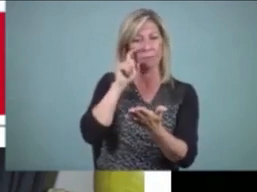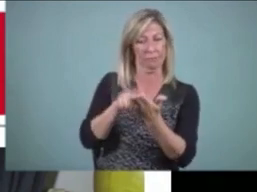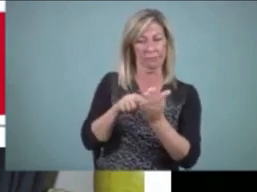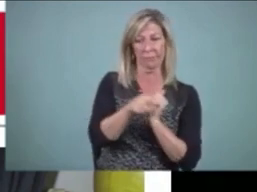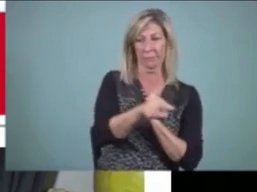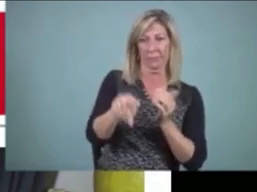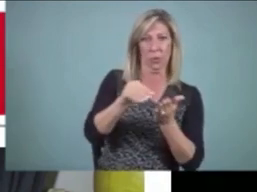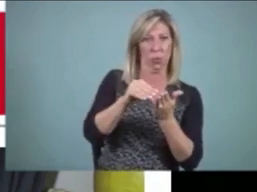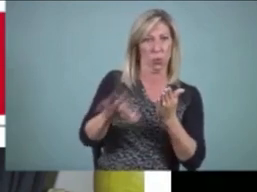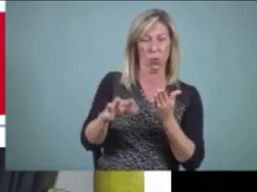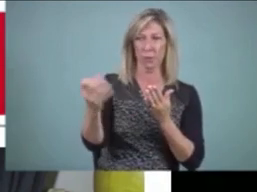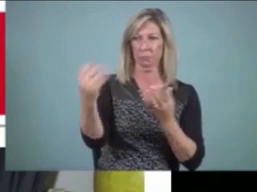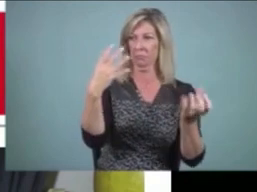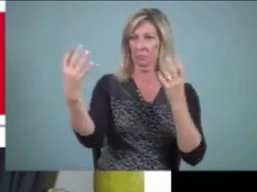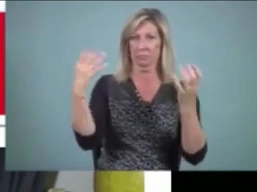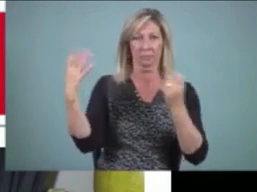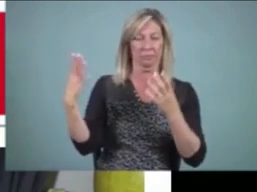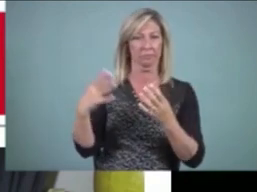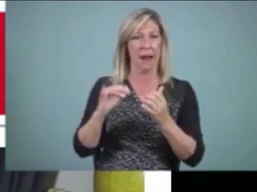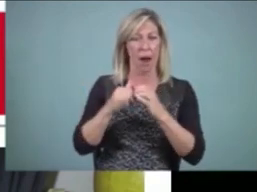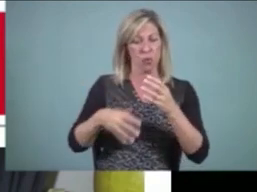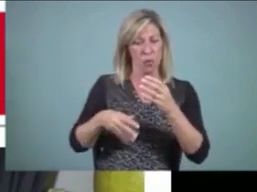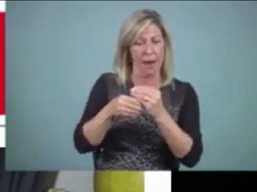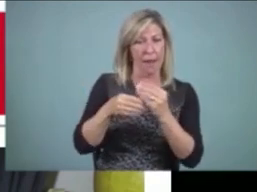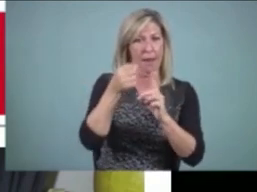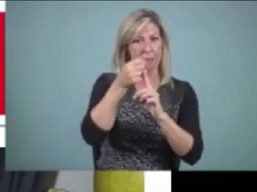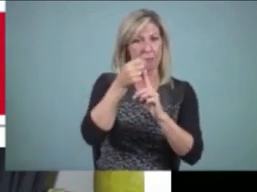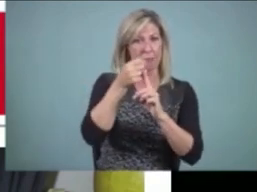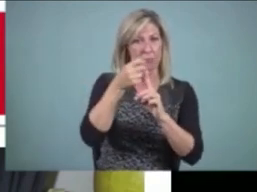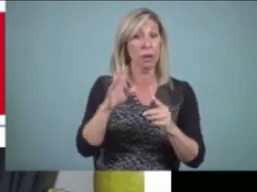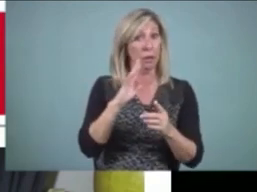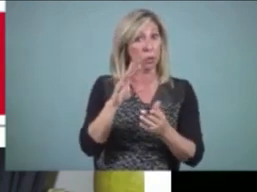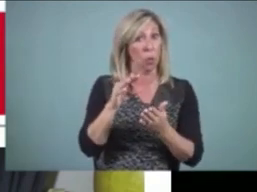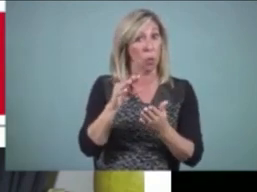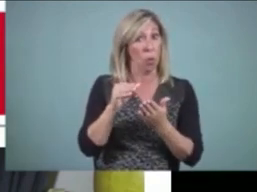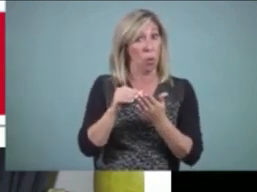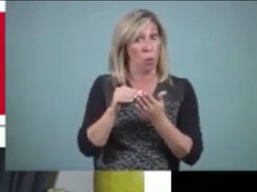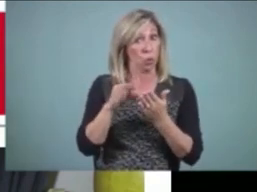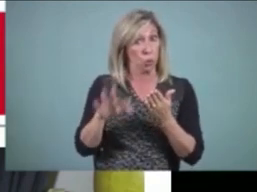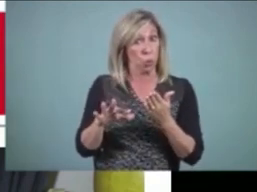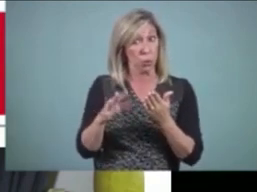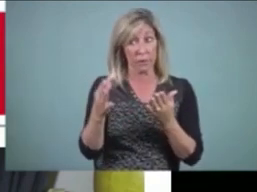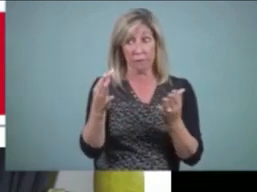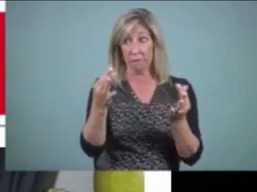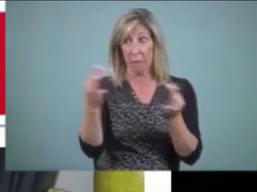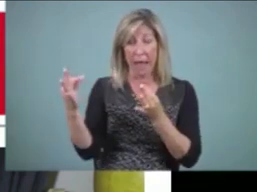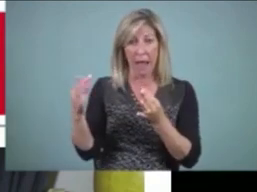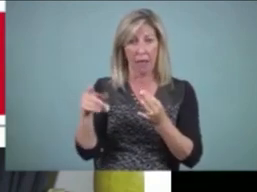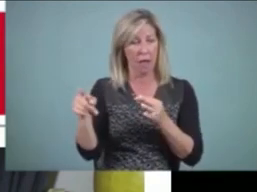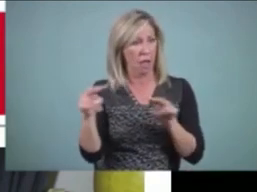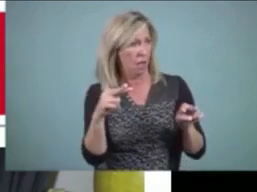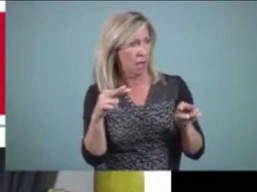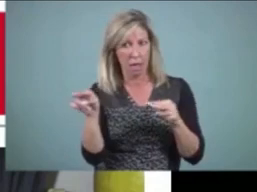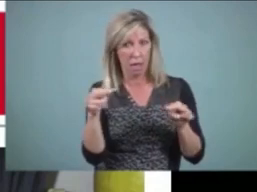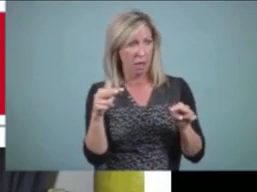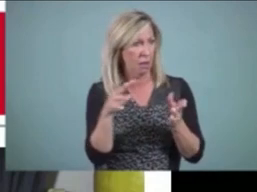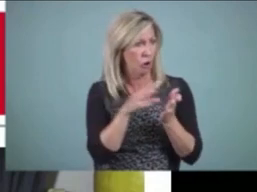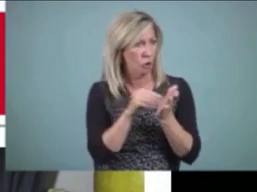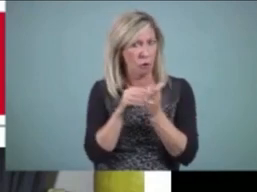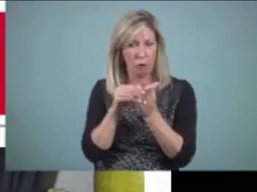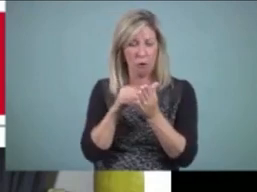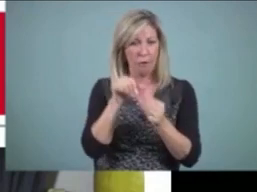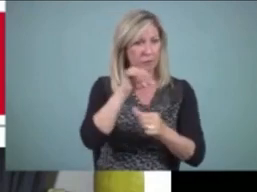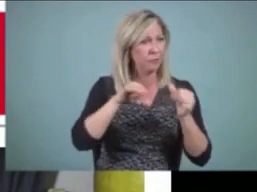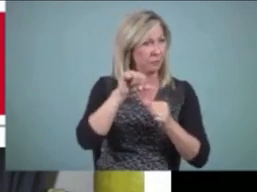add. But not only is the author getting information, the students are as well as they have to listen to a piece of